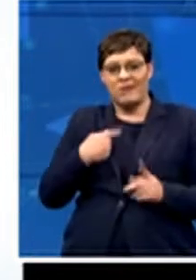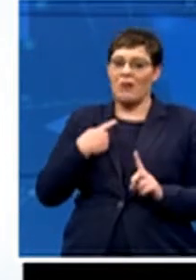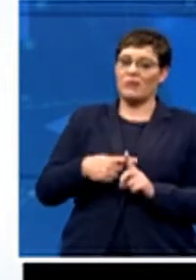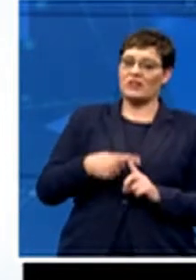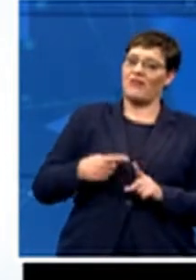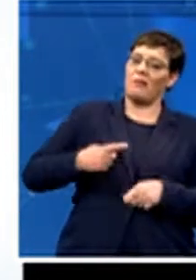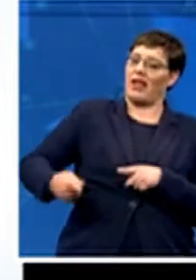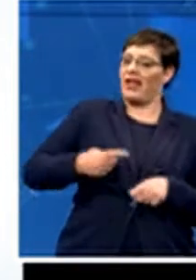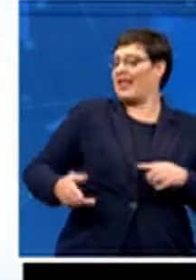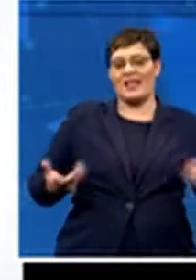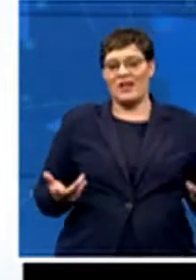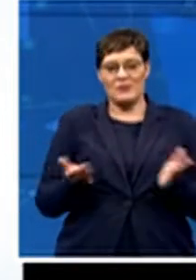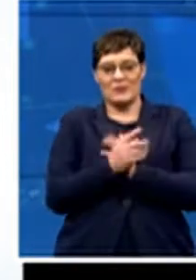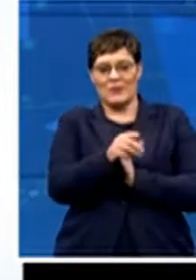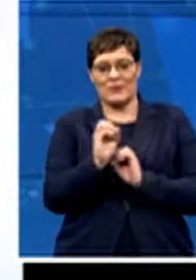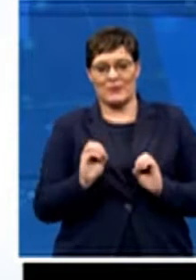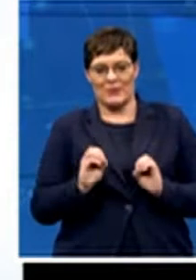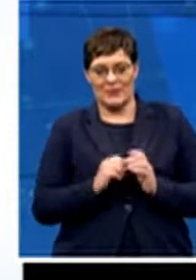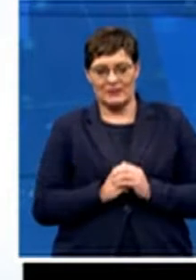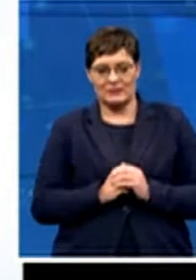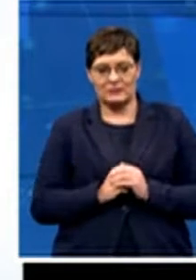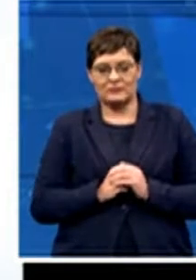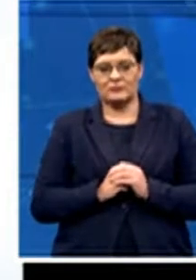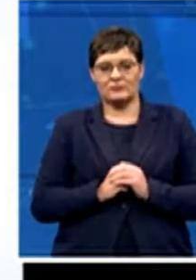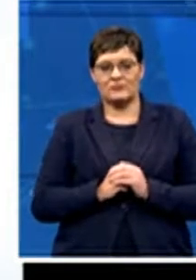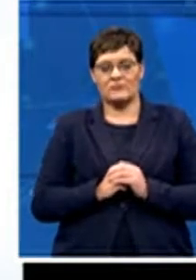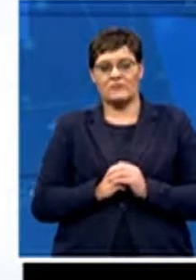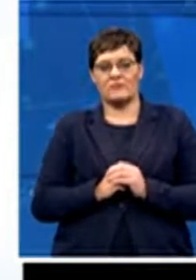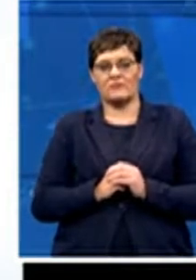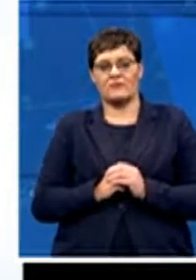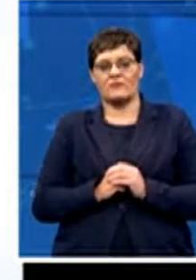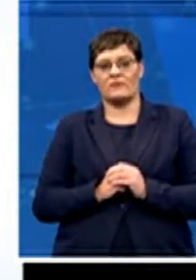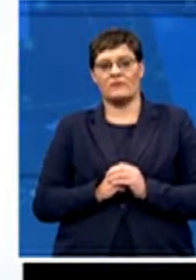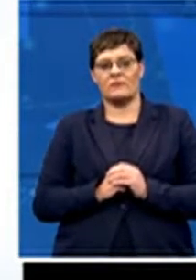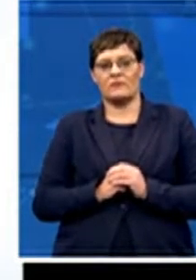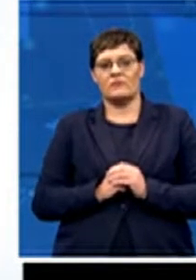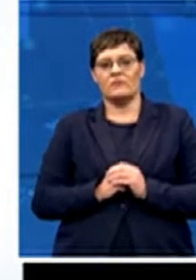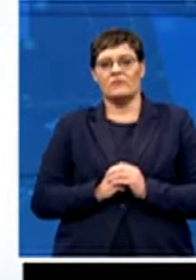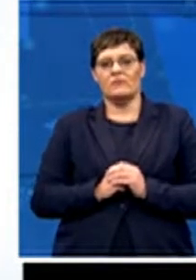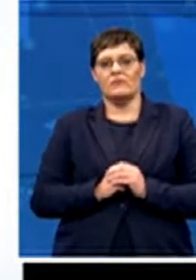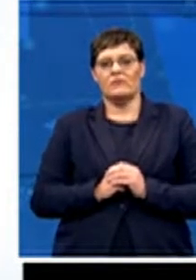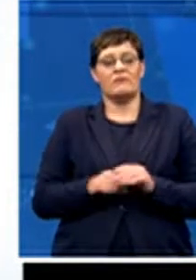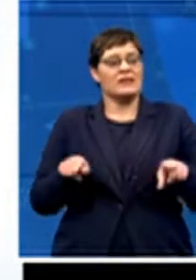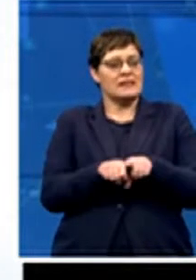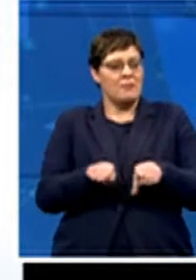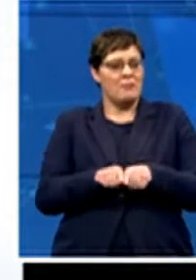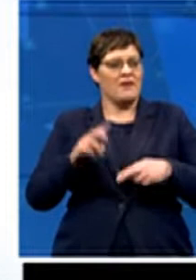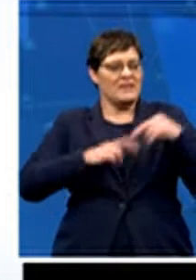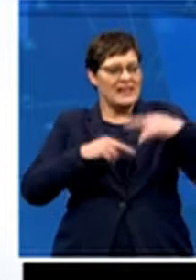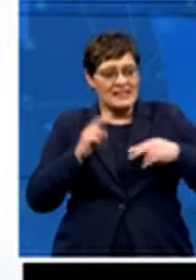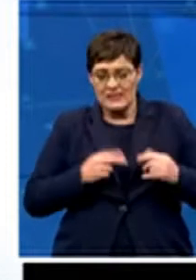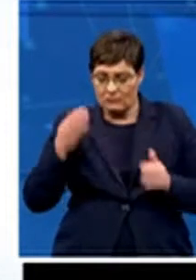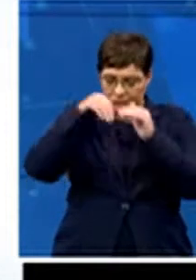important. Another aspect was that facilities or the lack of facilities in many of the black areas